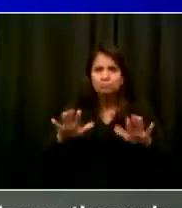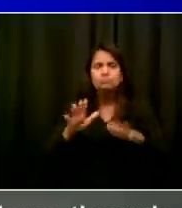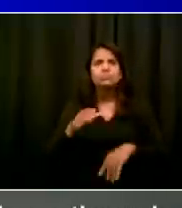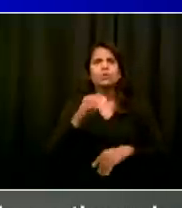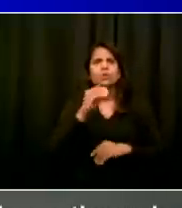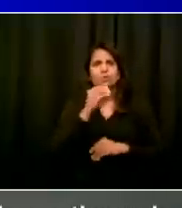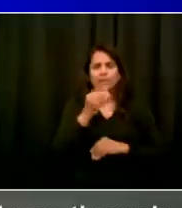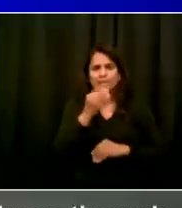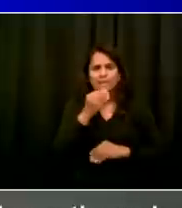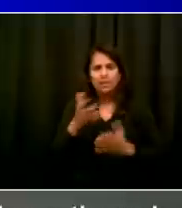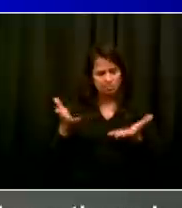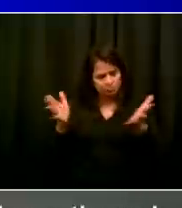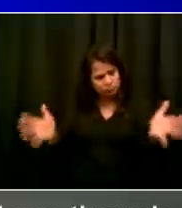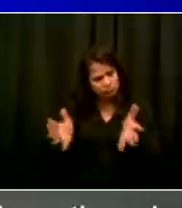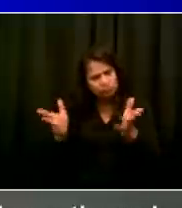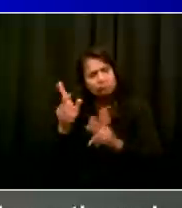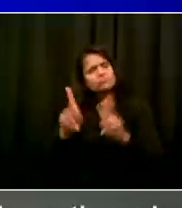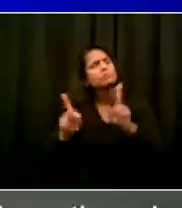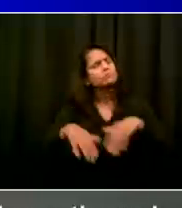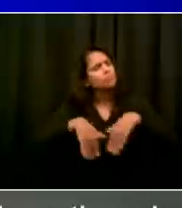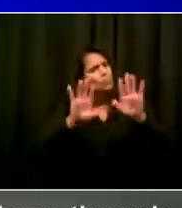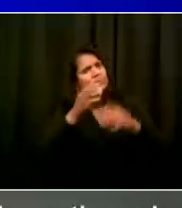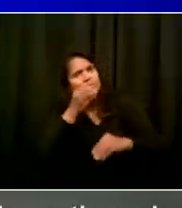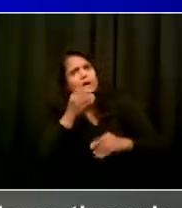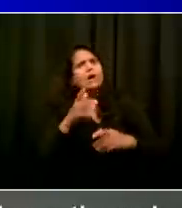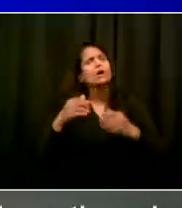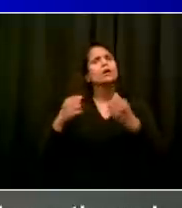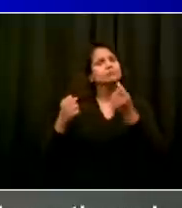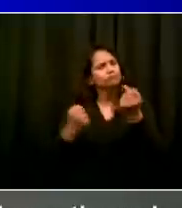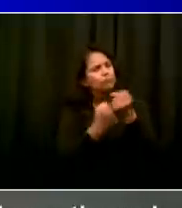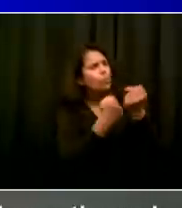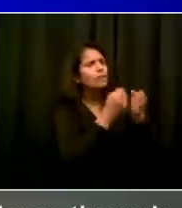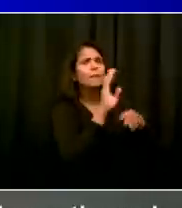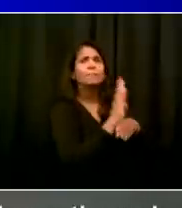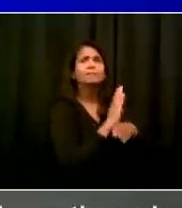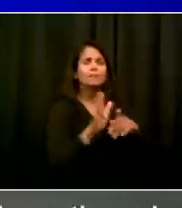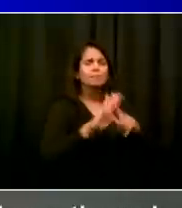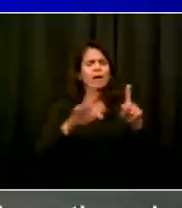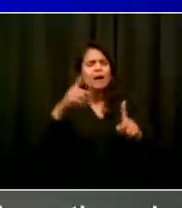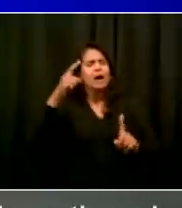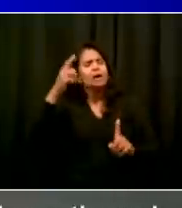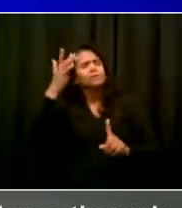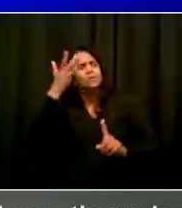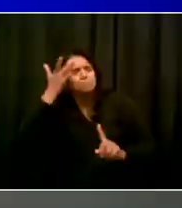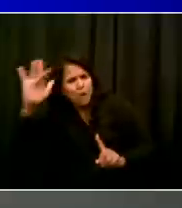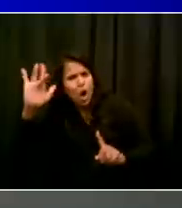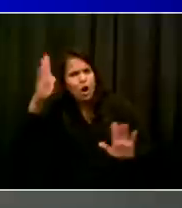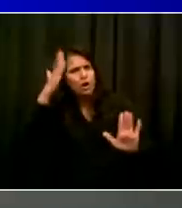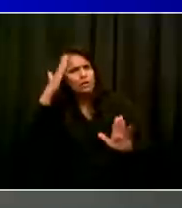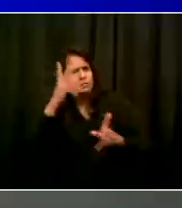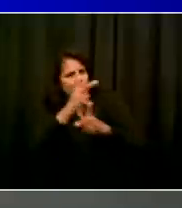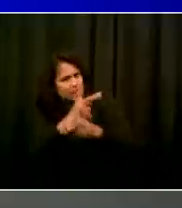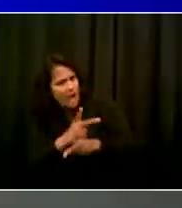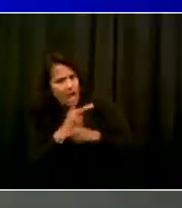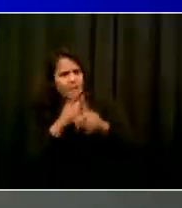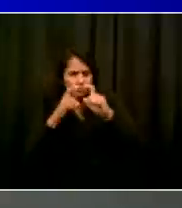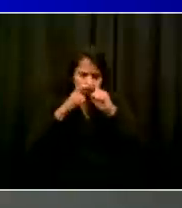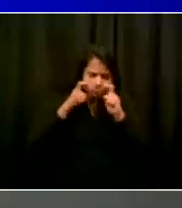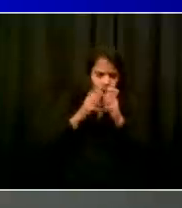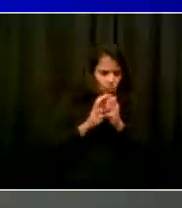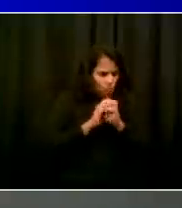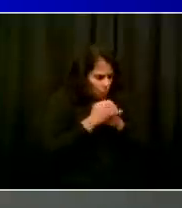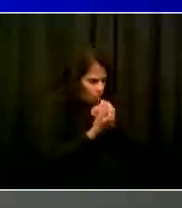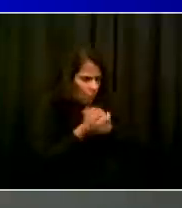questions as we continue to move forward. Anyone who needs information can go to nyc.gov slash restaurant opening.